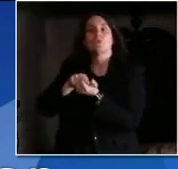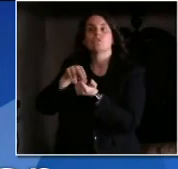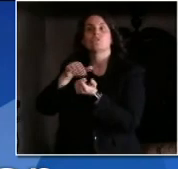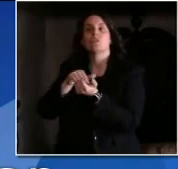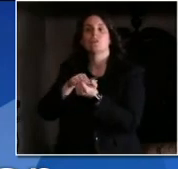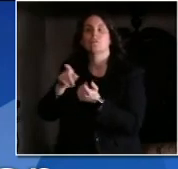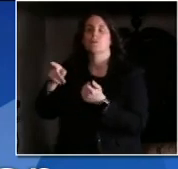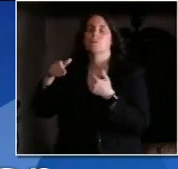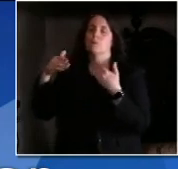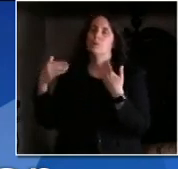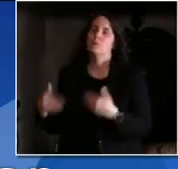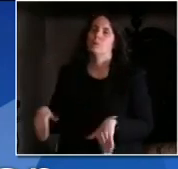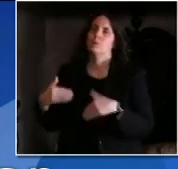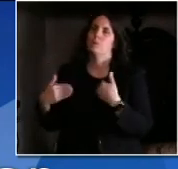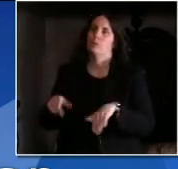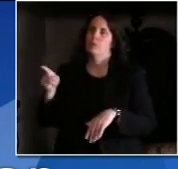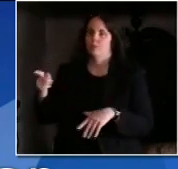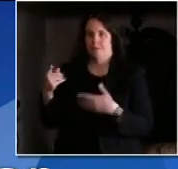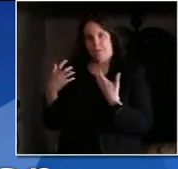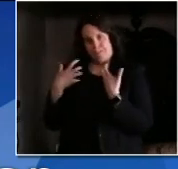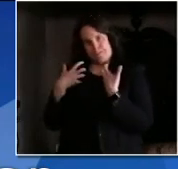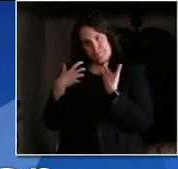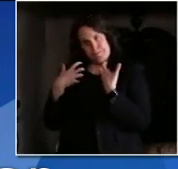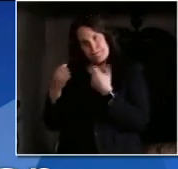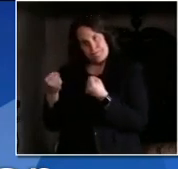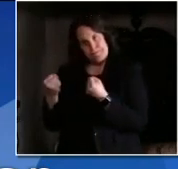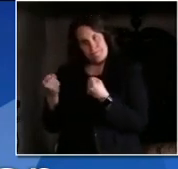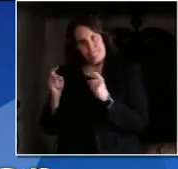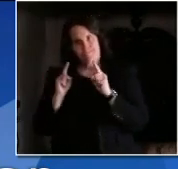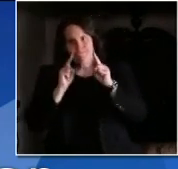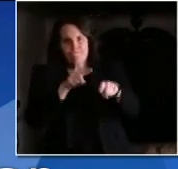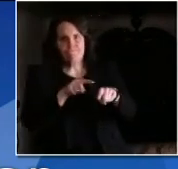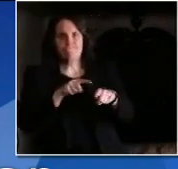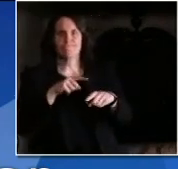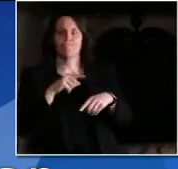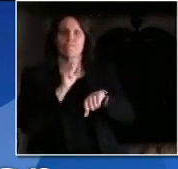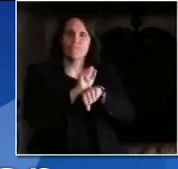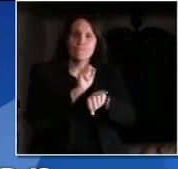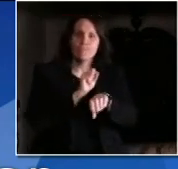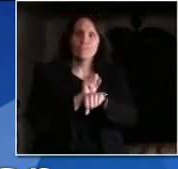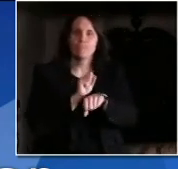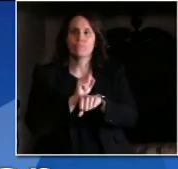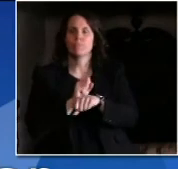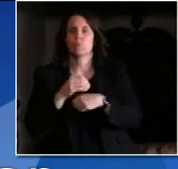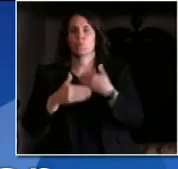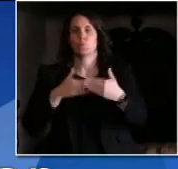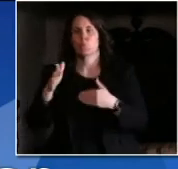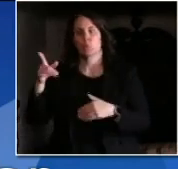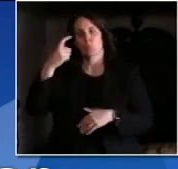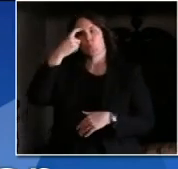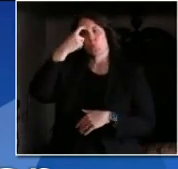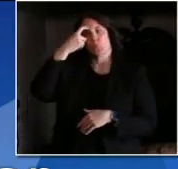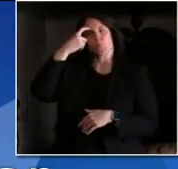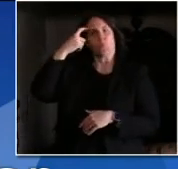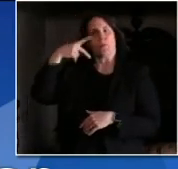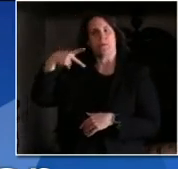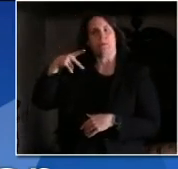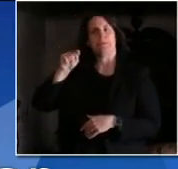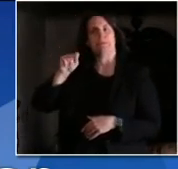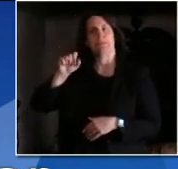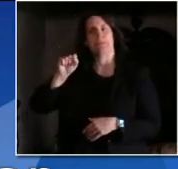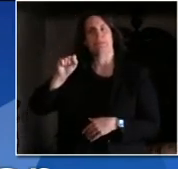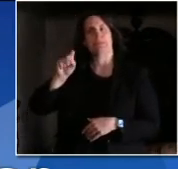with PTSD in the aftermath of this pandemic wondering if the state is putting any measures into place to ensure